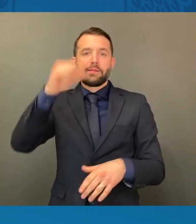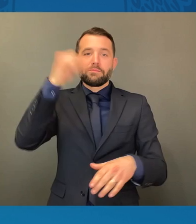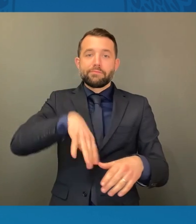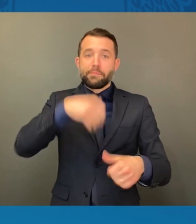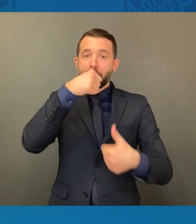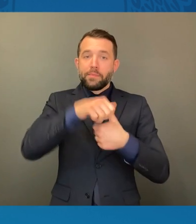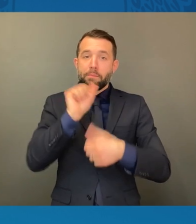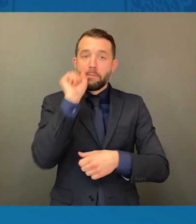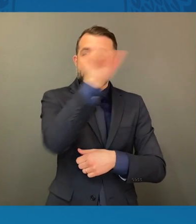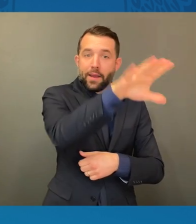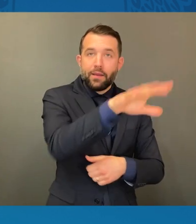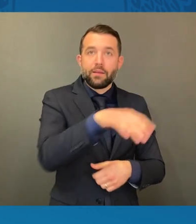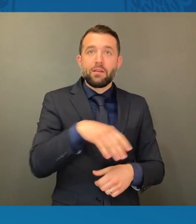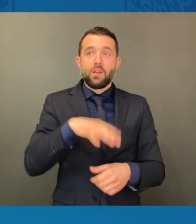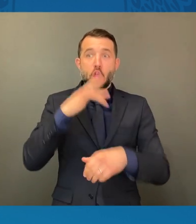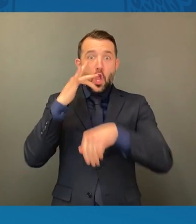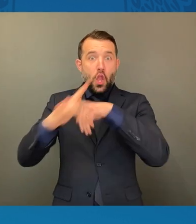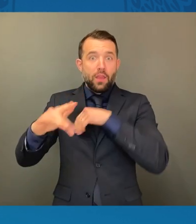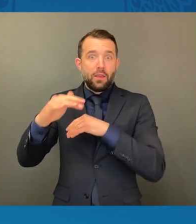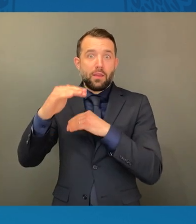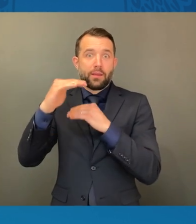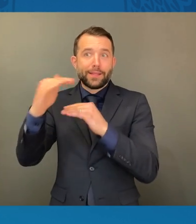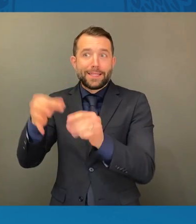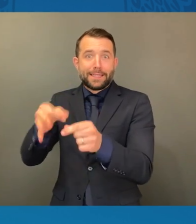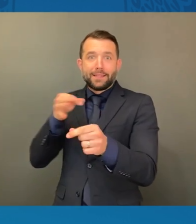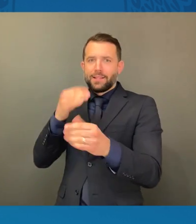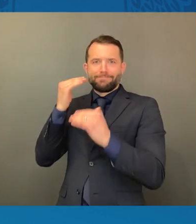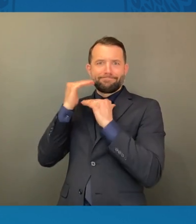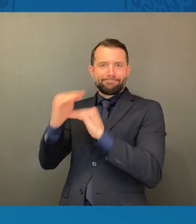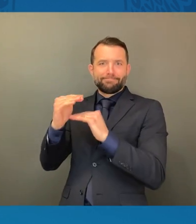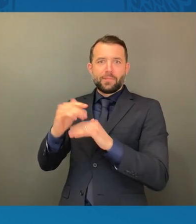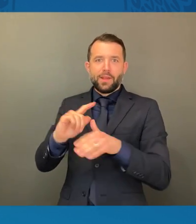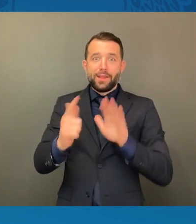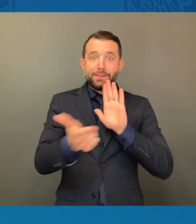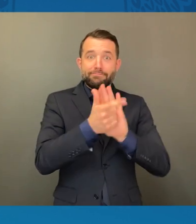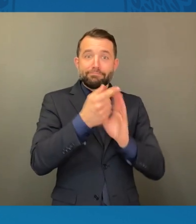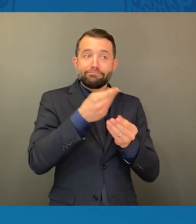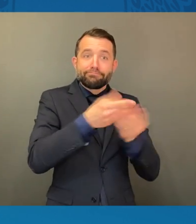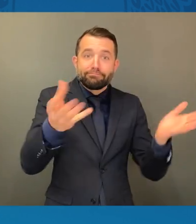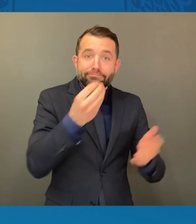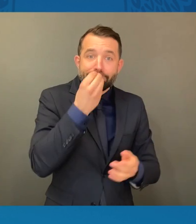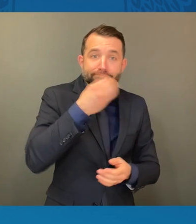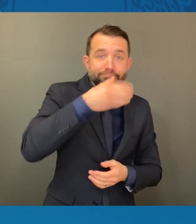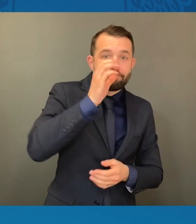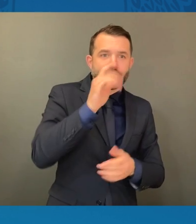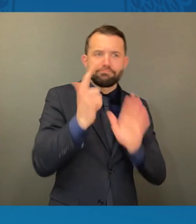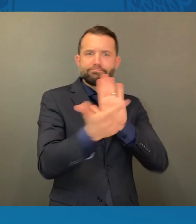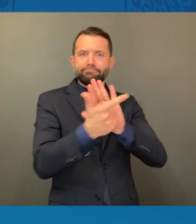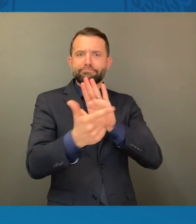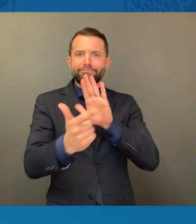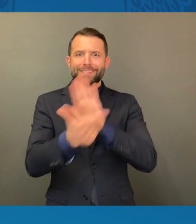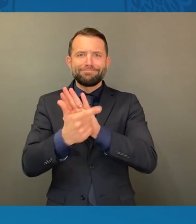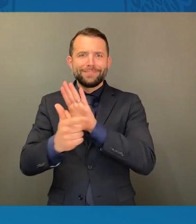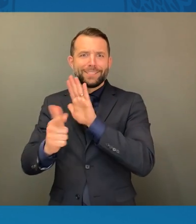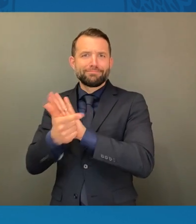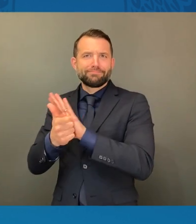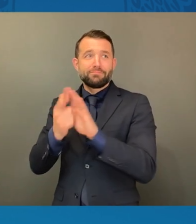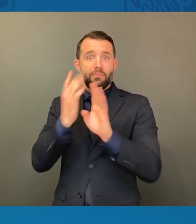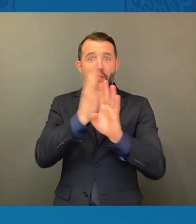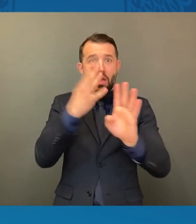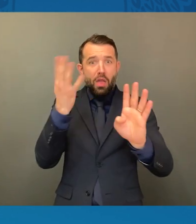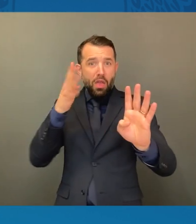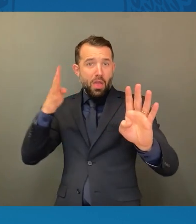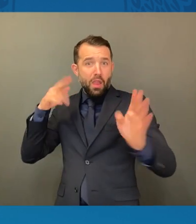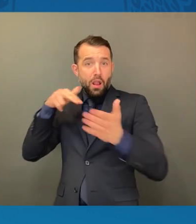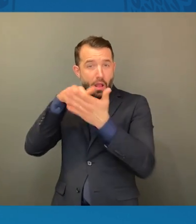Laws that make it illegal to give food and water to voters who are standing and waiting in line. Laws